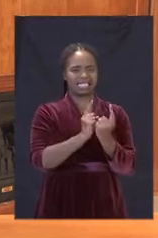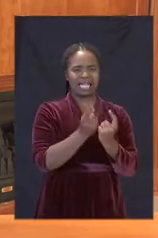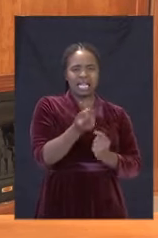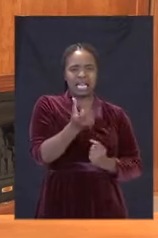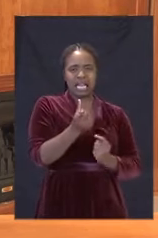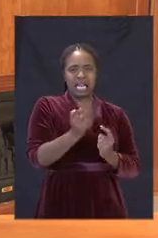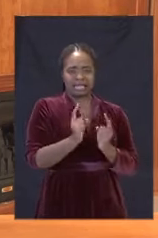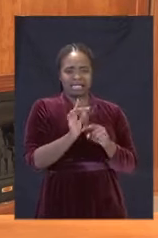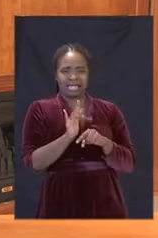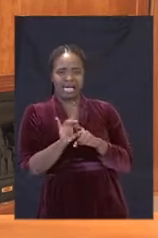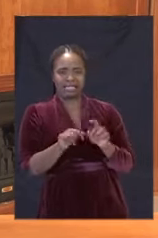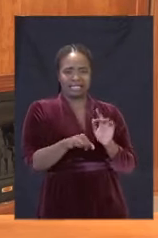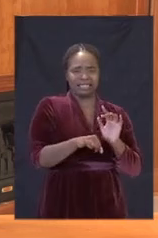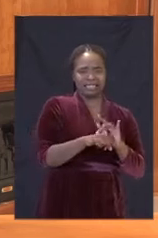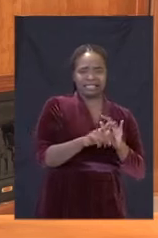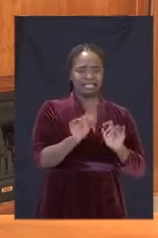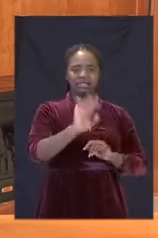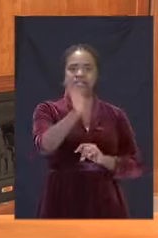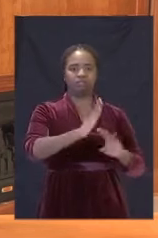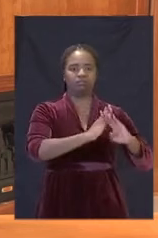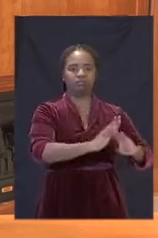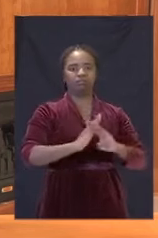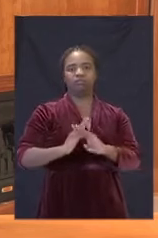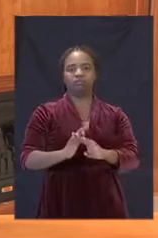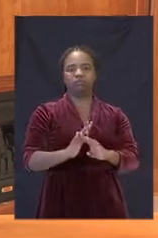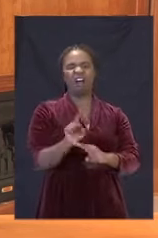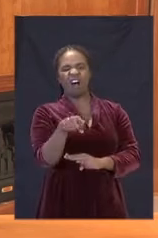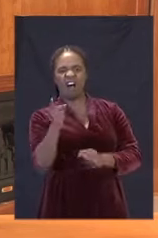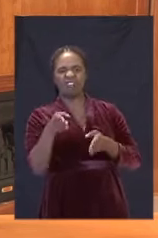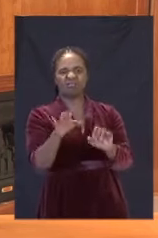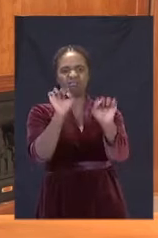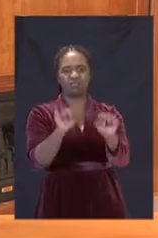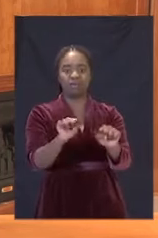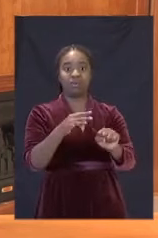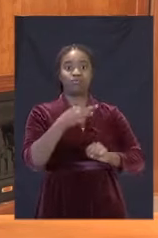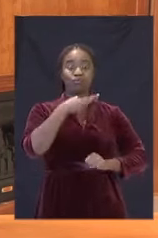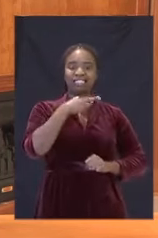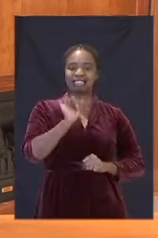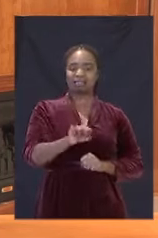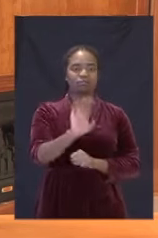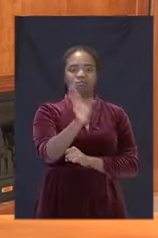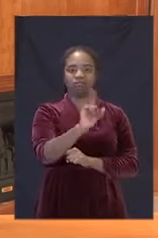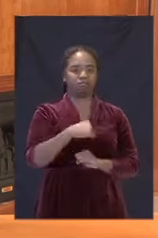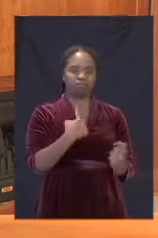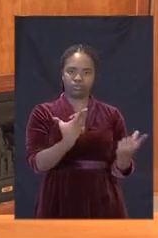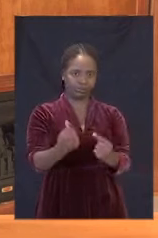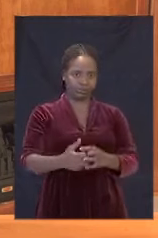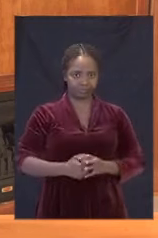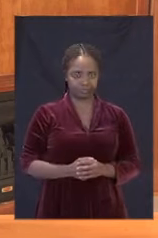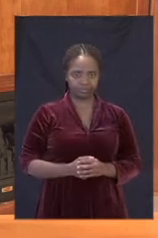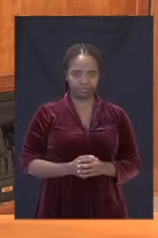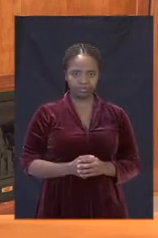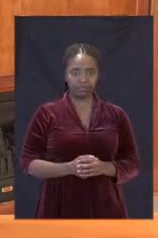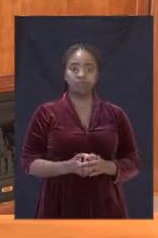slightest possibility of exposing worshippers to risk should be avoided, and